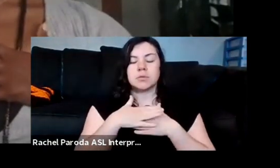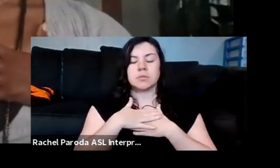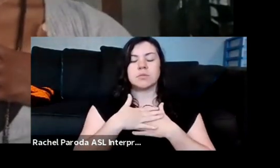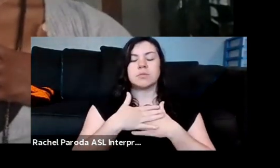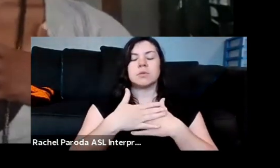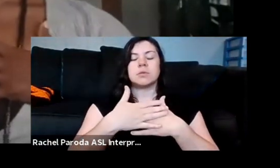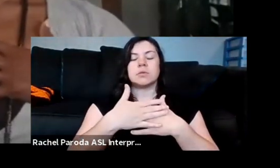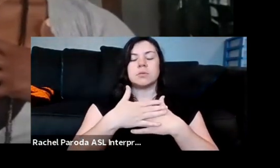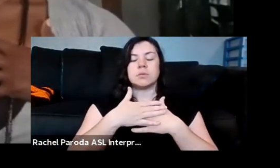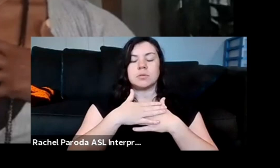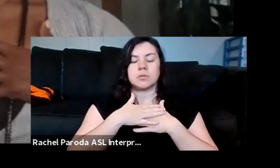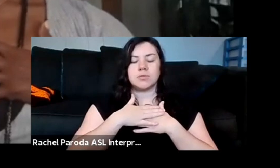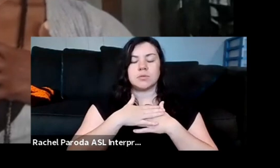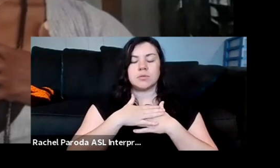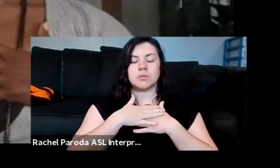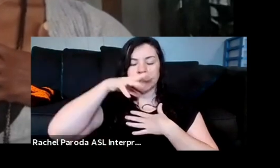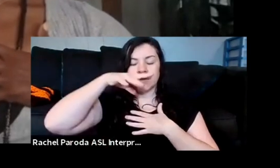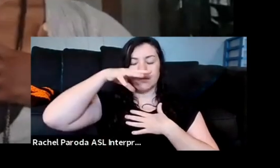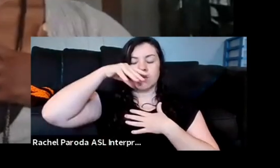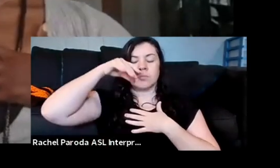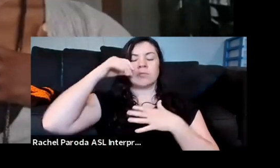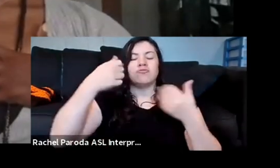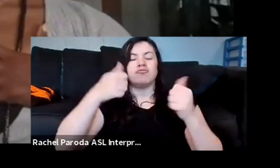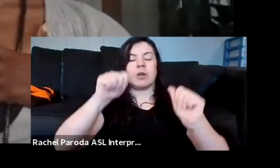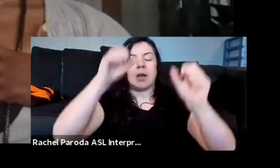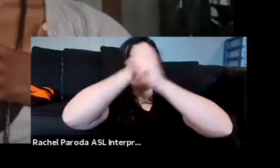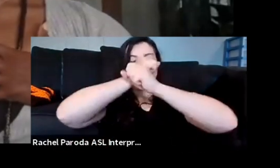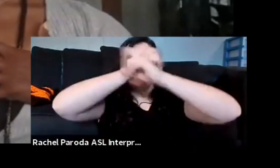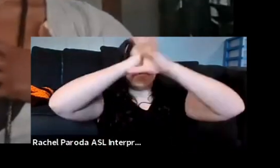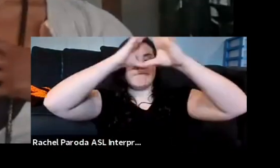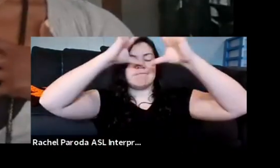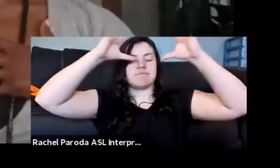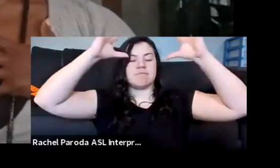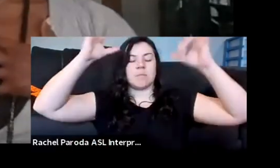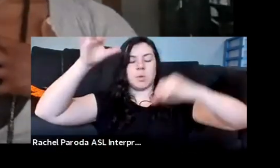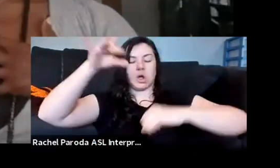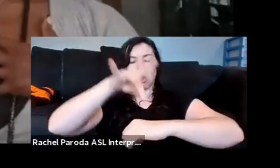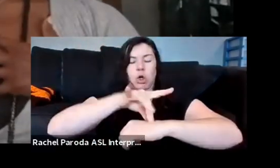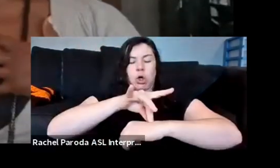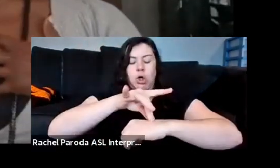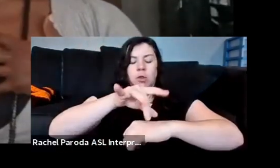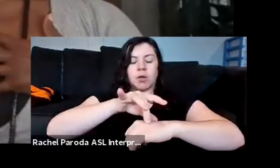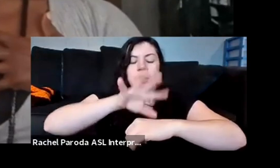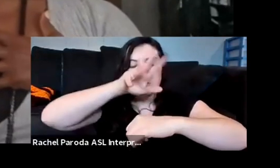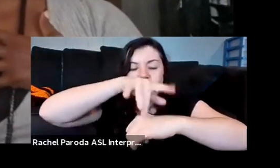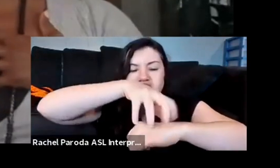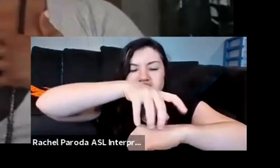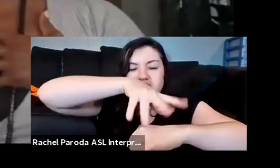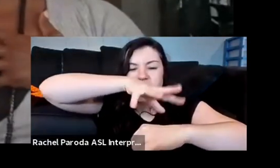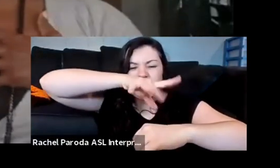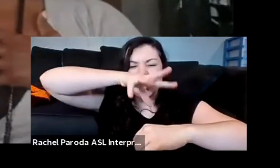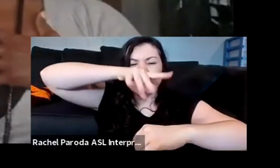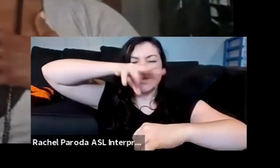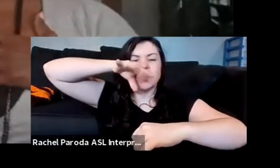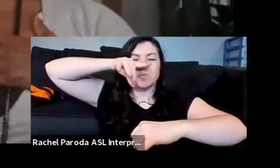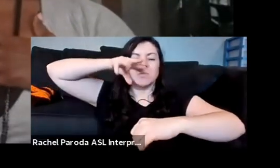and see if you can visualize that pathway of the breath from the earth to the heart. And then from